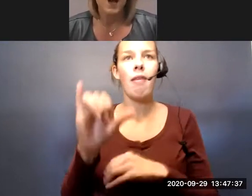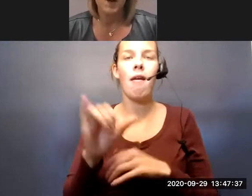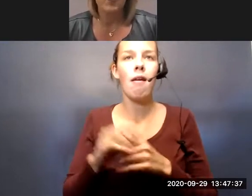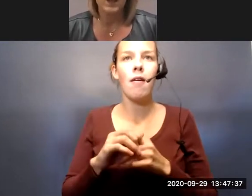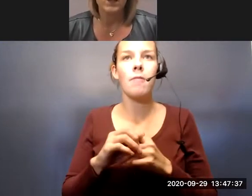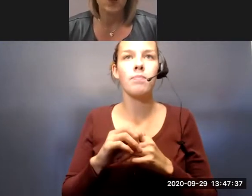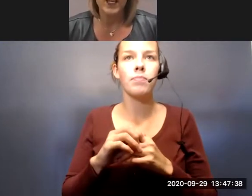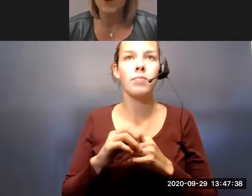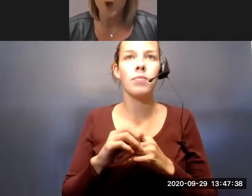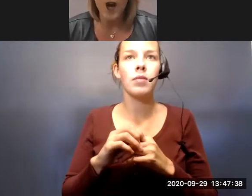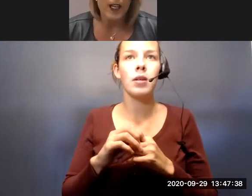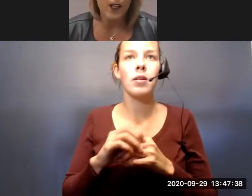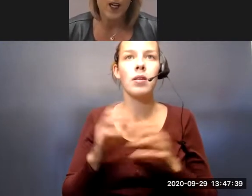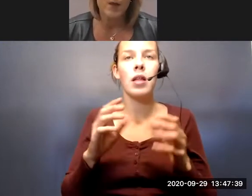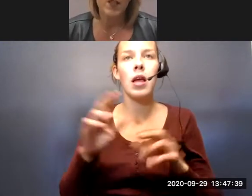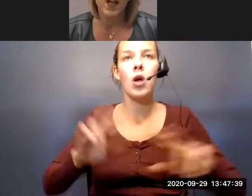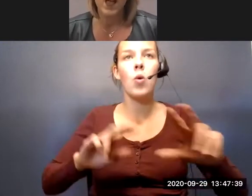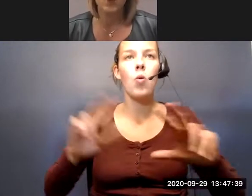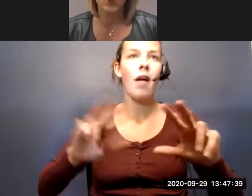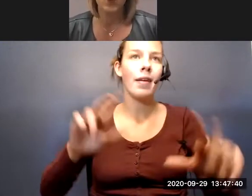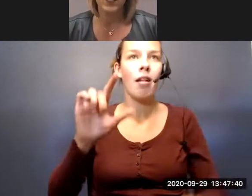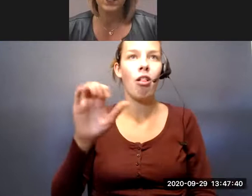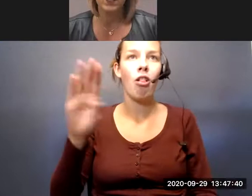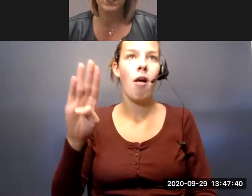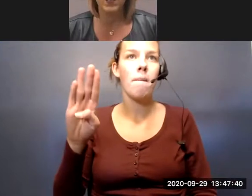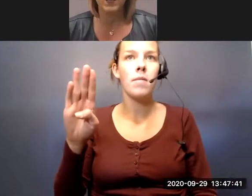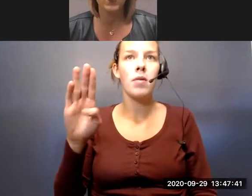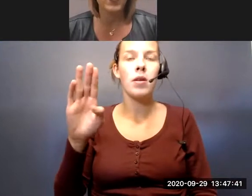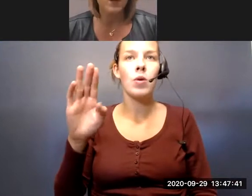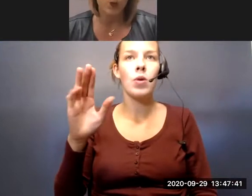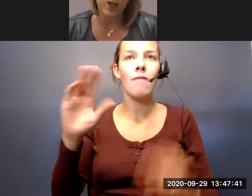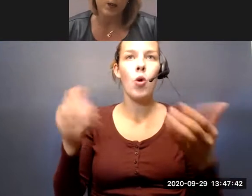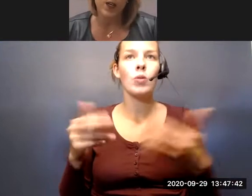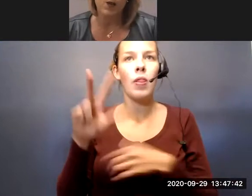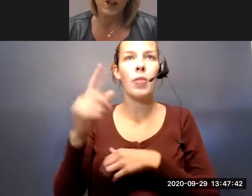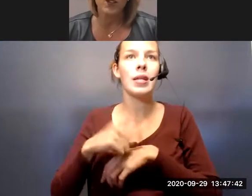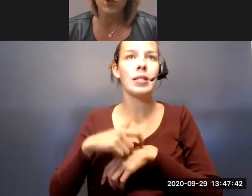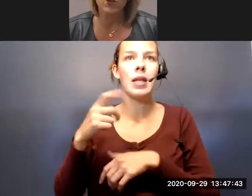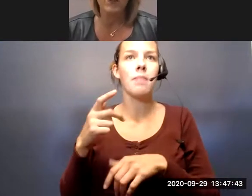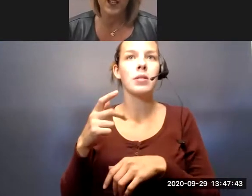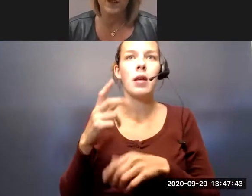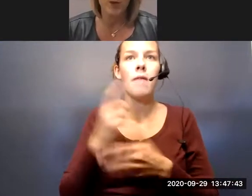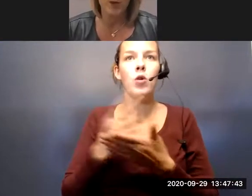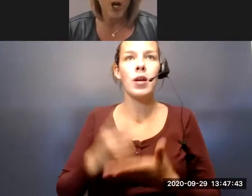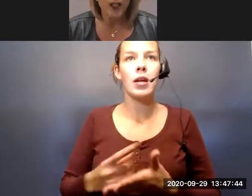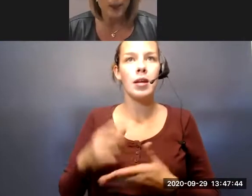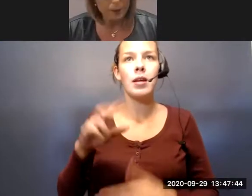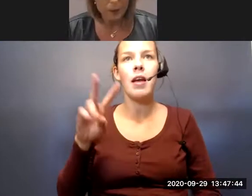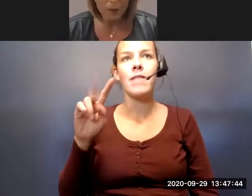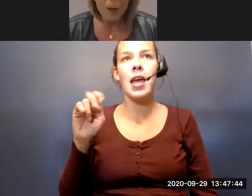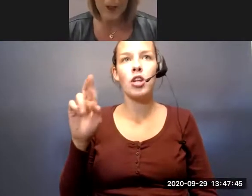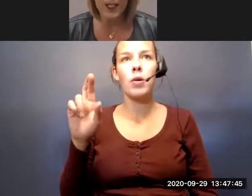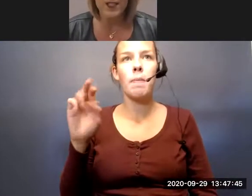we have a walking club that we host three times a week. We go out to Vanderveer Park,